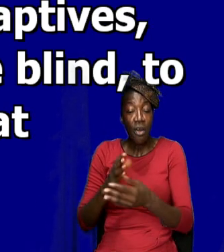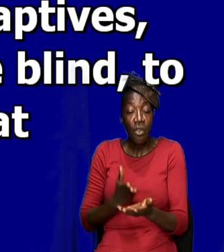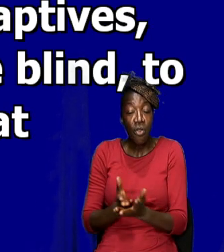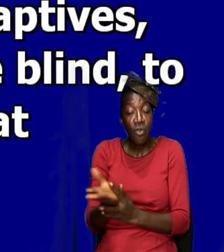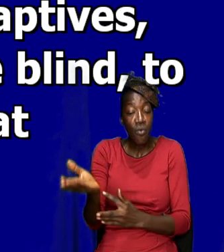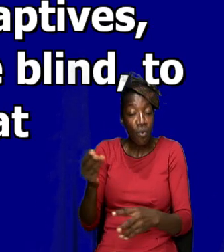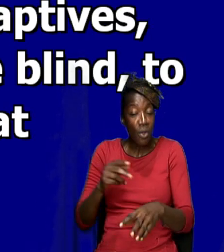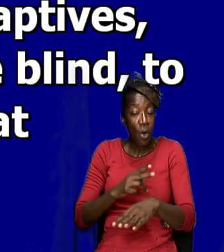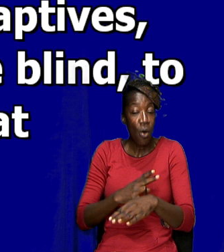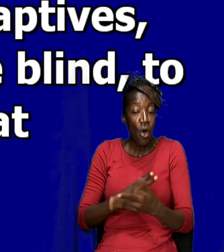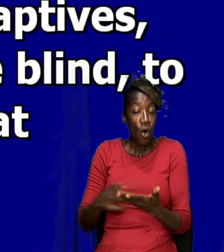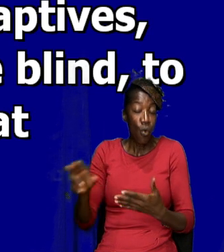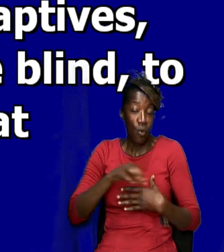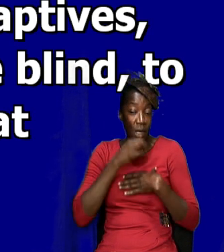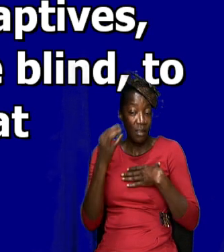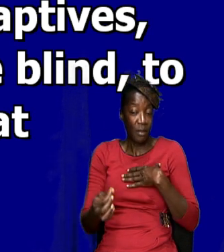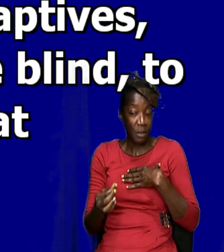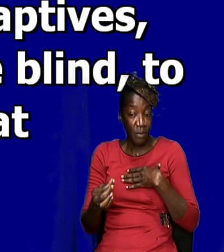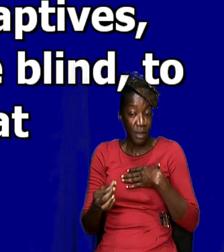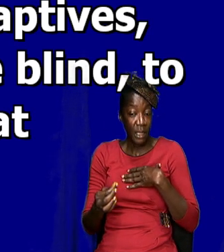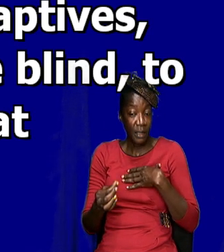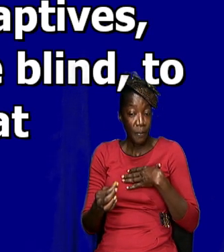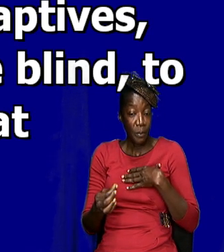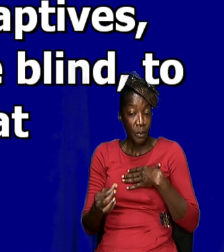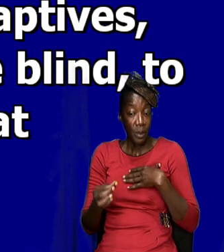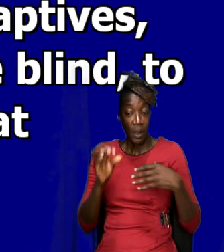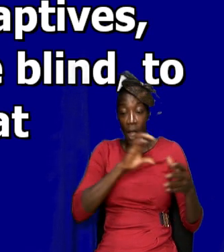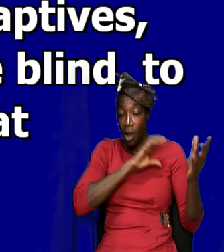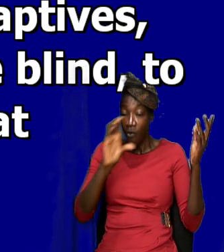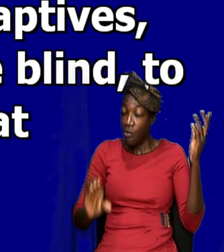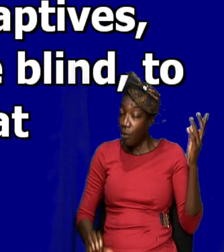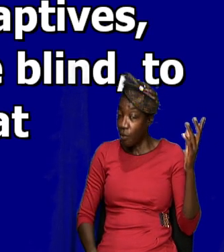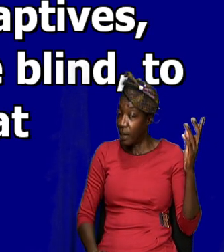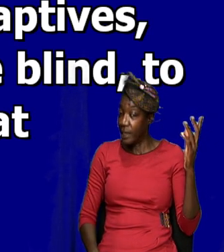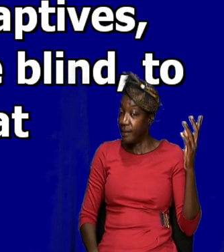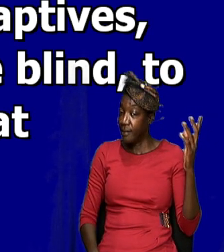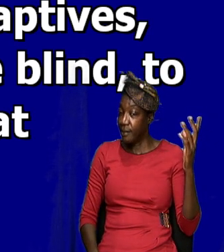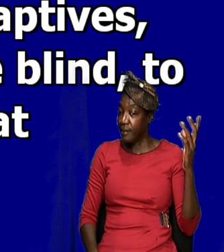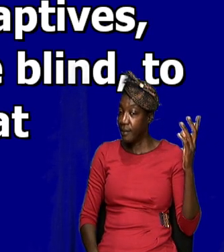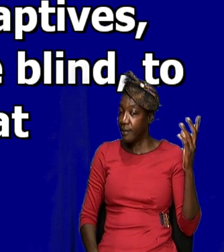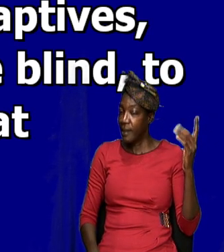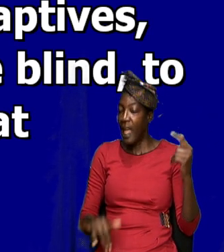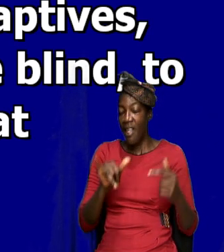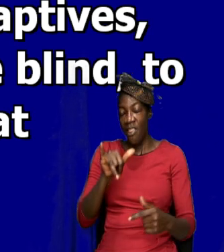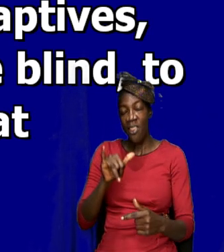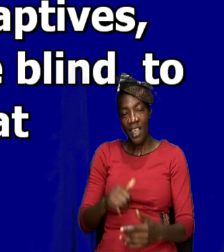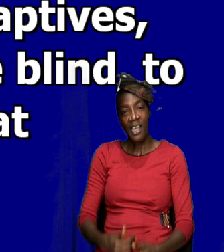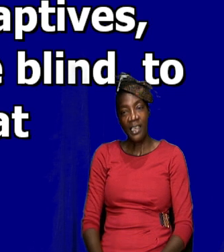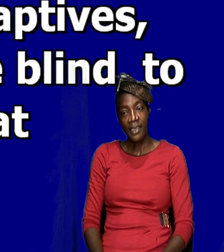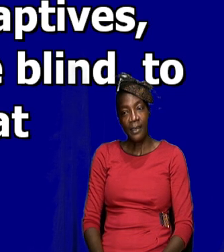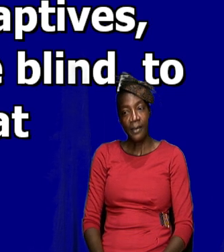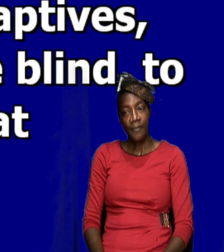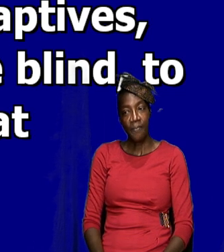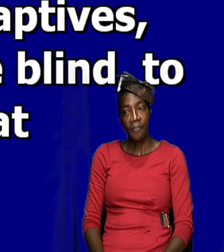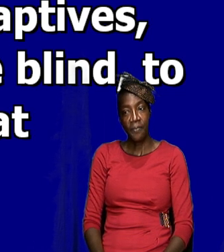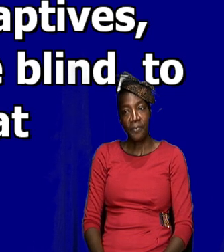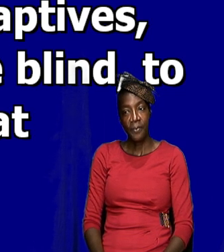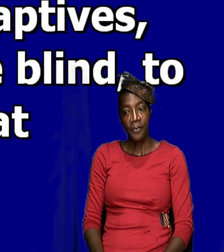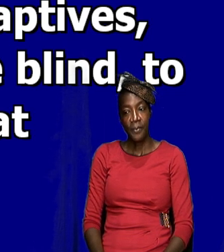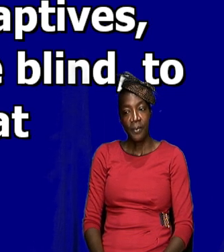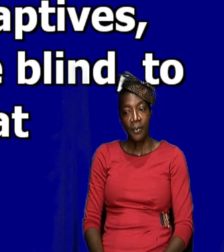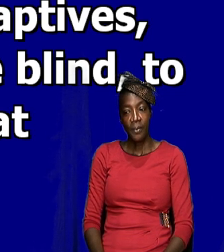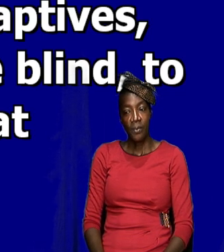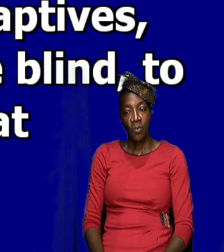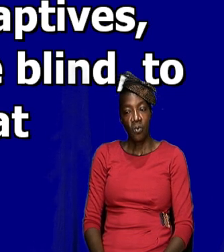Spirit because we know that the Holy Spirit is the Spirit of Christ. And so the mandate that he had